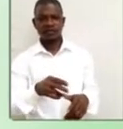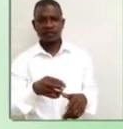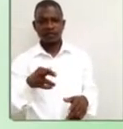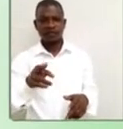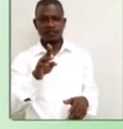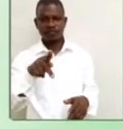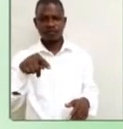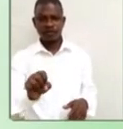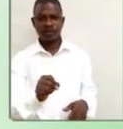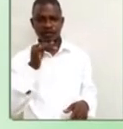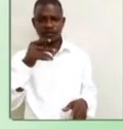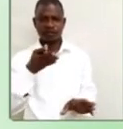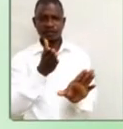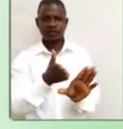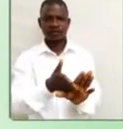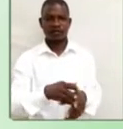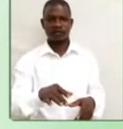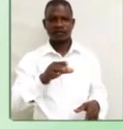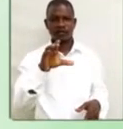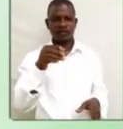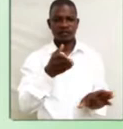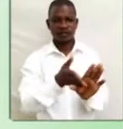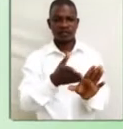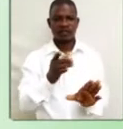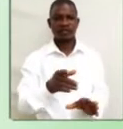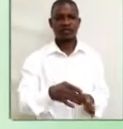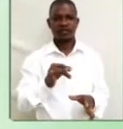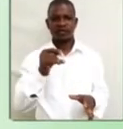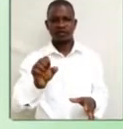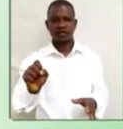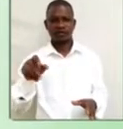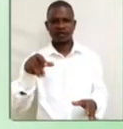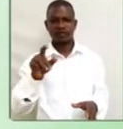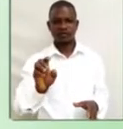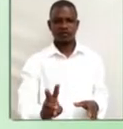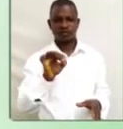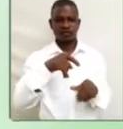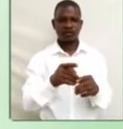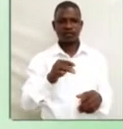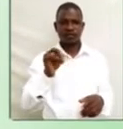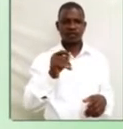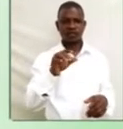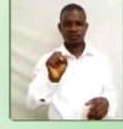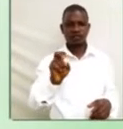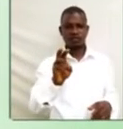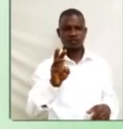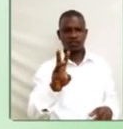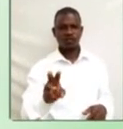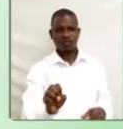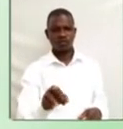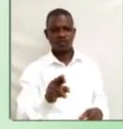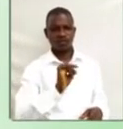-S in psychology. Psyche. S-W in sword, not sword.